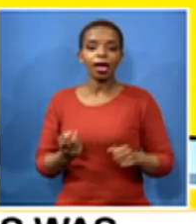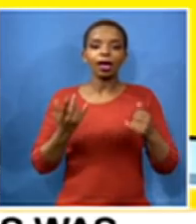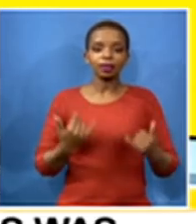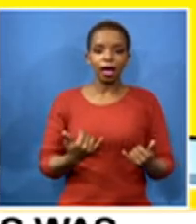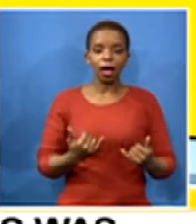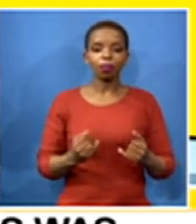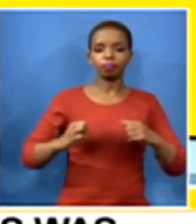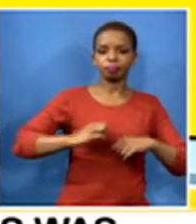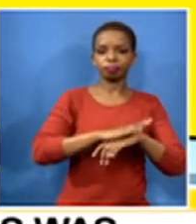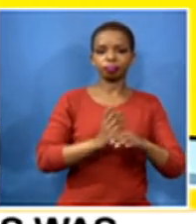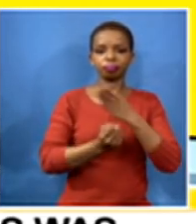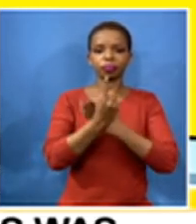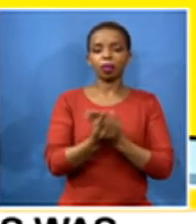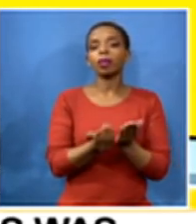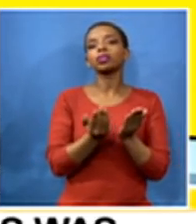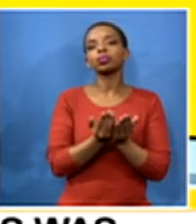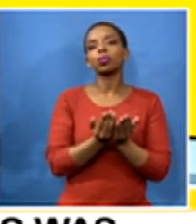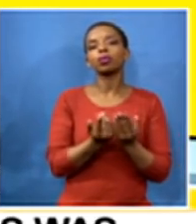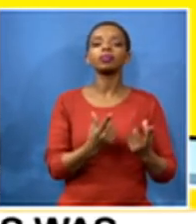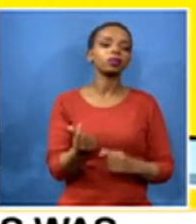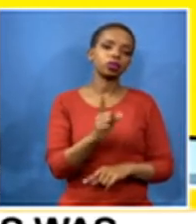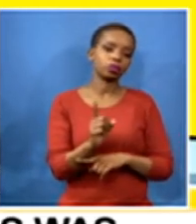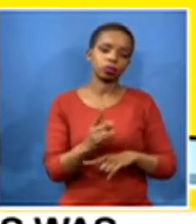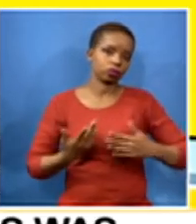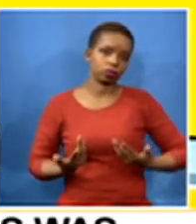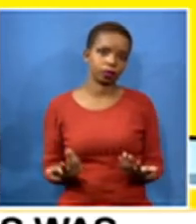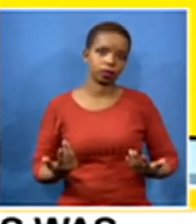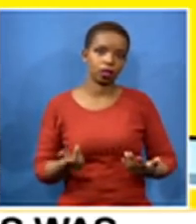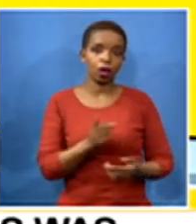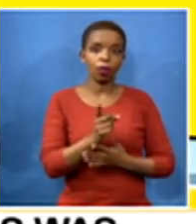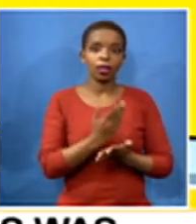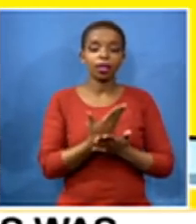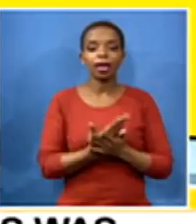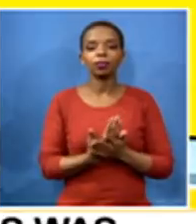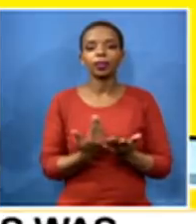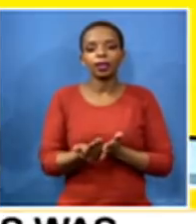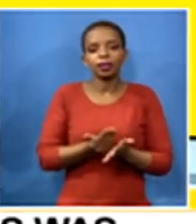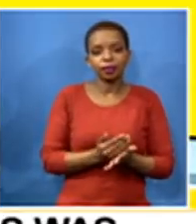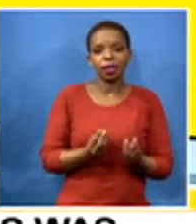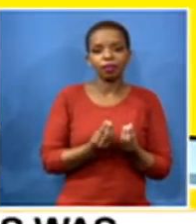what should be done how do we go about salvaging what can be salvaged at this point